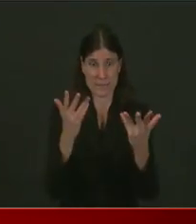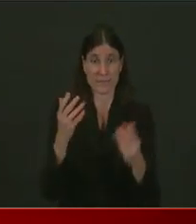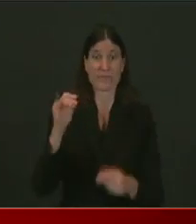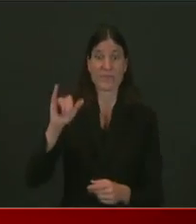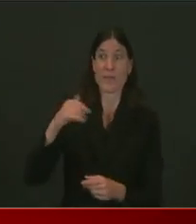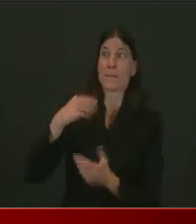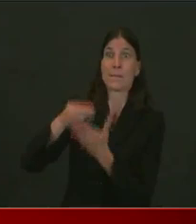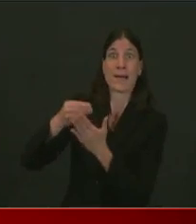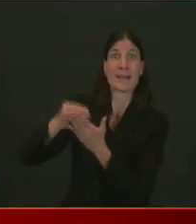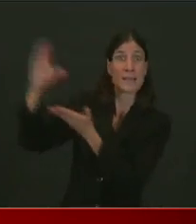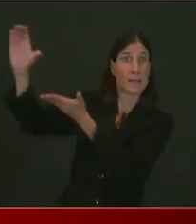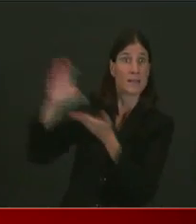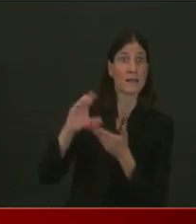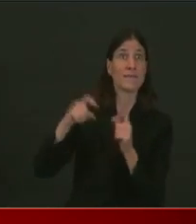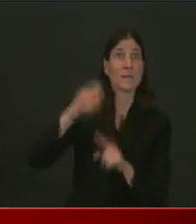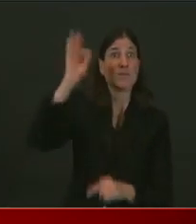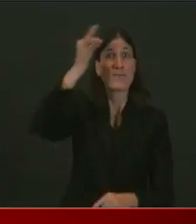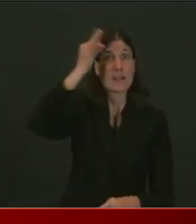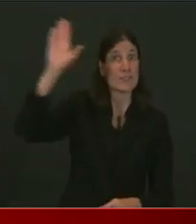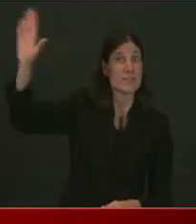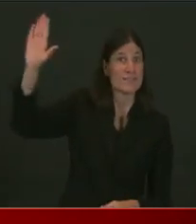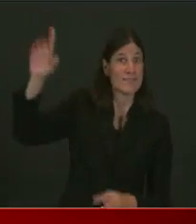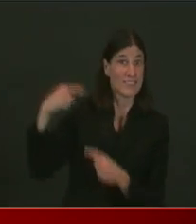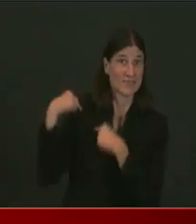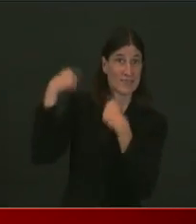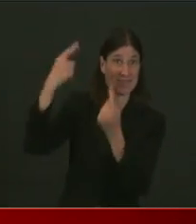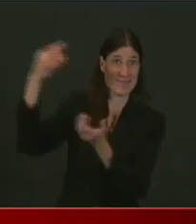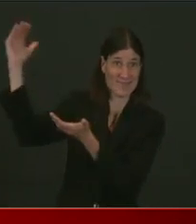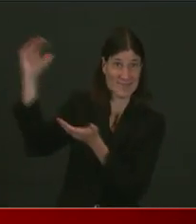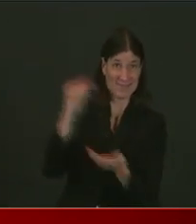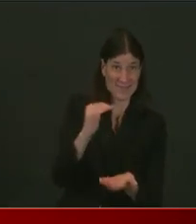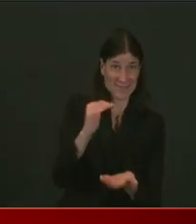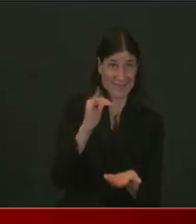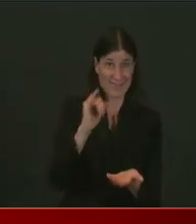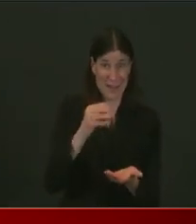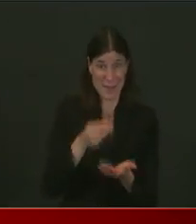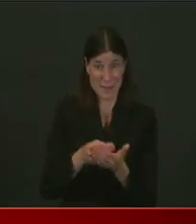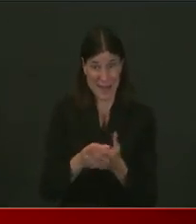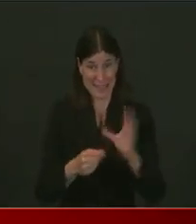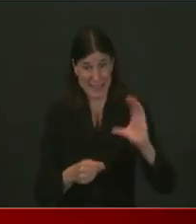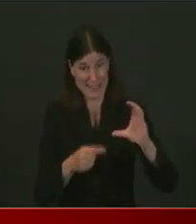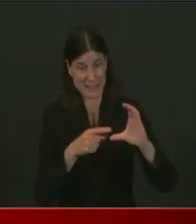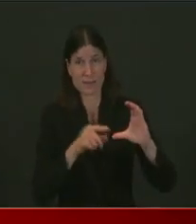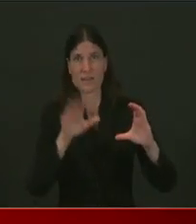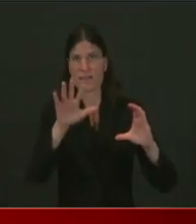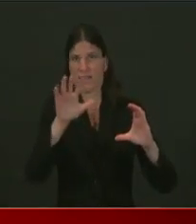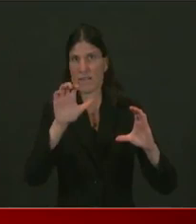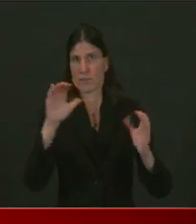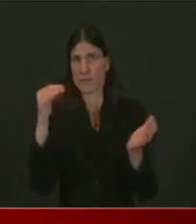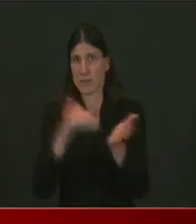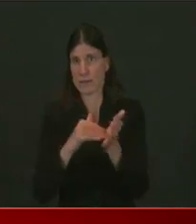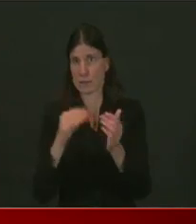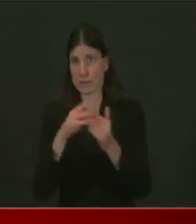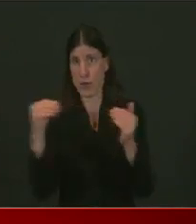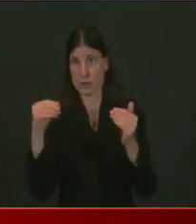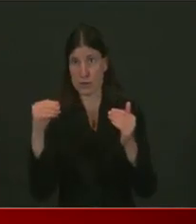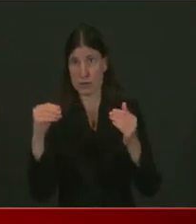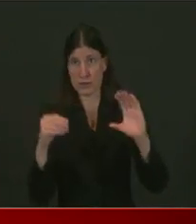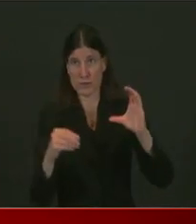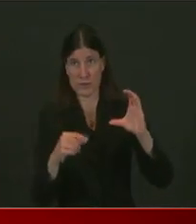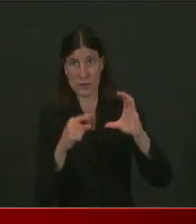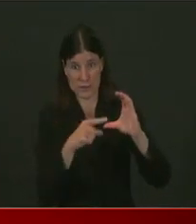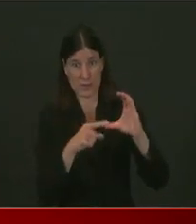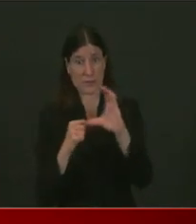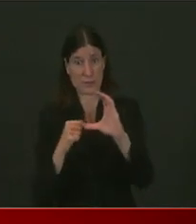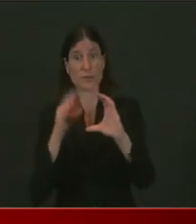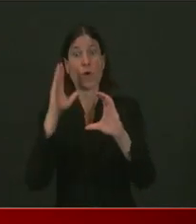but who often have a hard time finding landlords who are willing to rent to them. I would say that's always